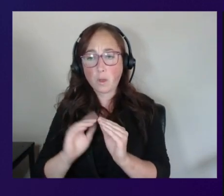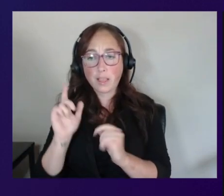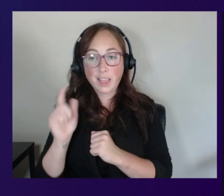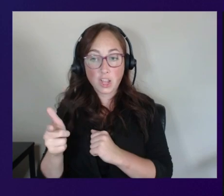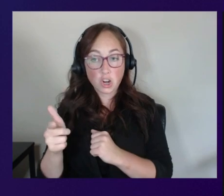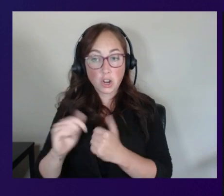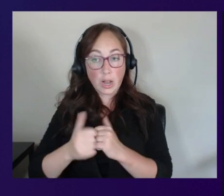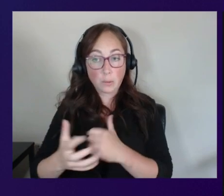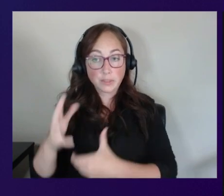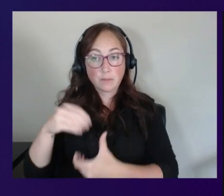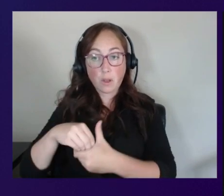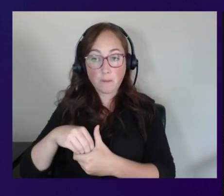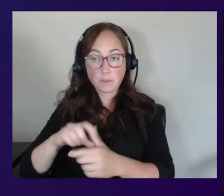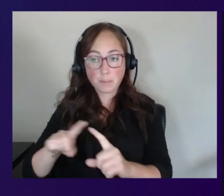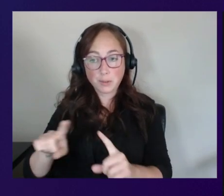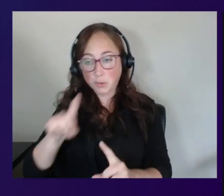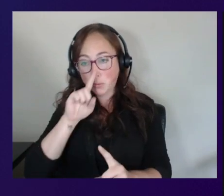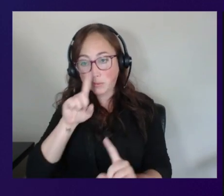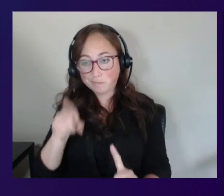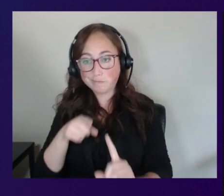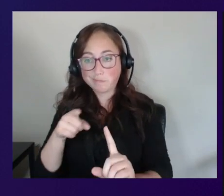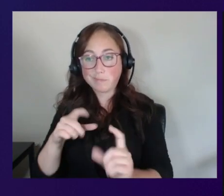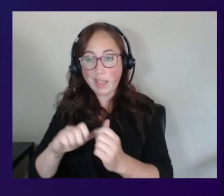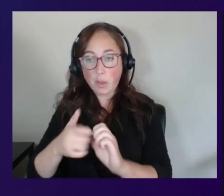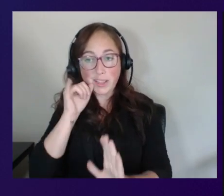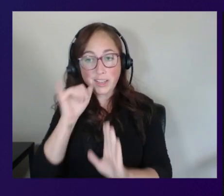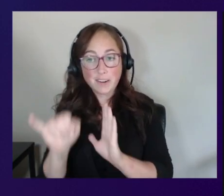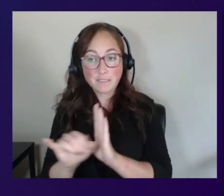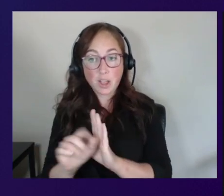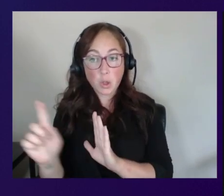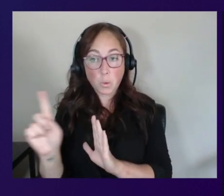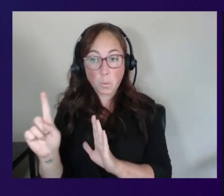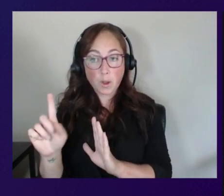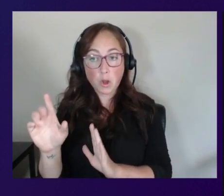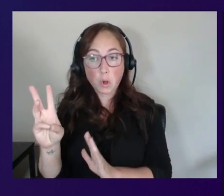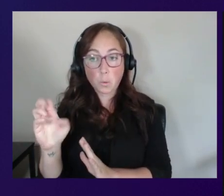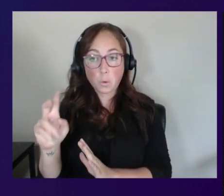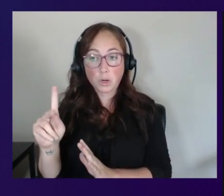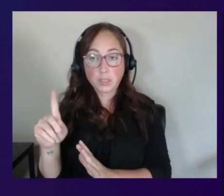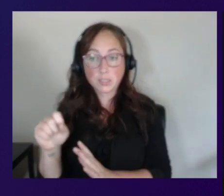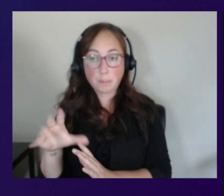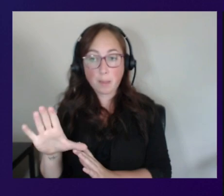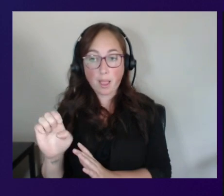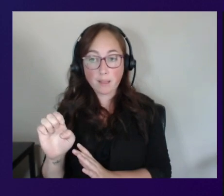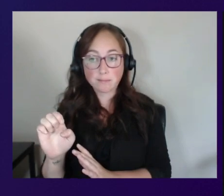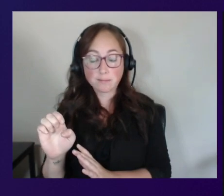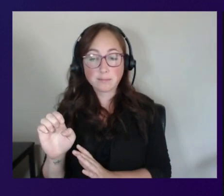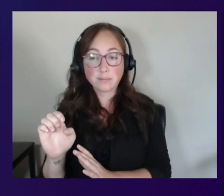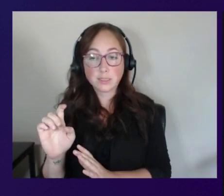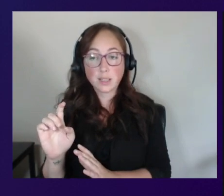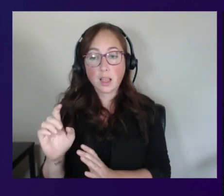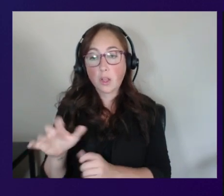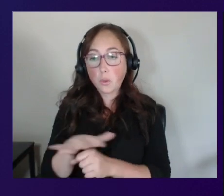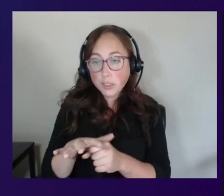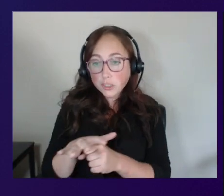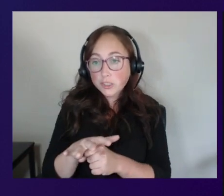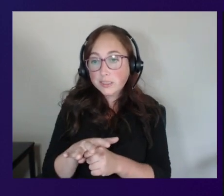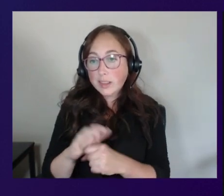but that's really how we're going to be identifying where these workspaces live what they are in the regions that they're in is by the directory